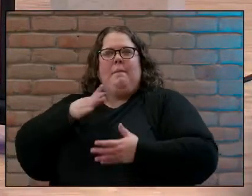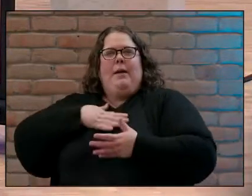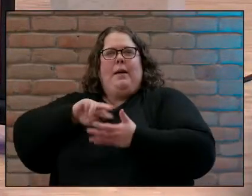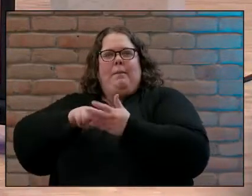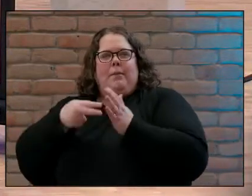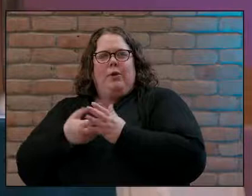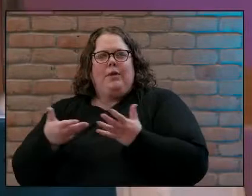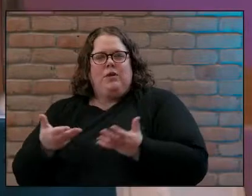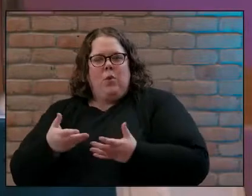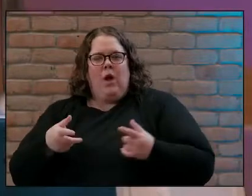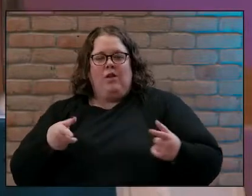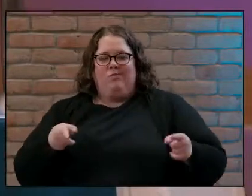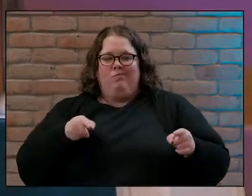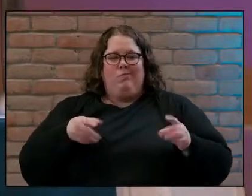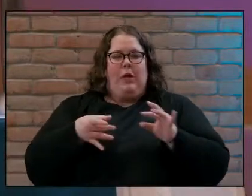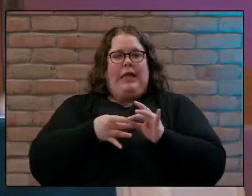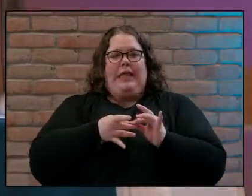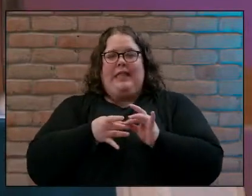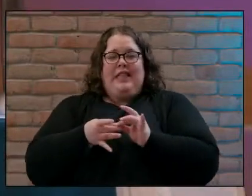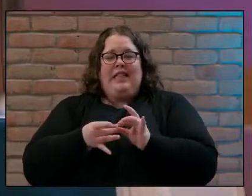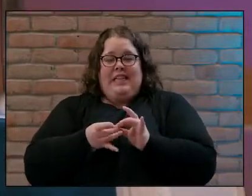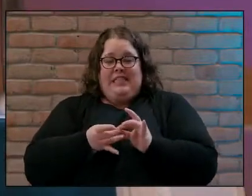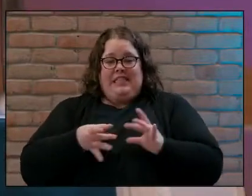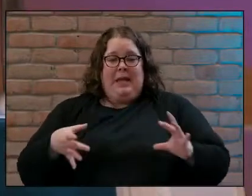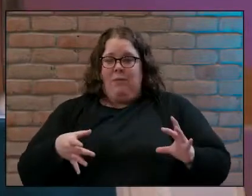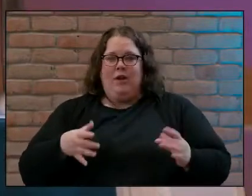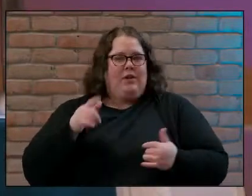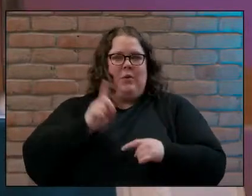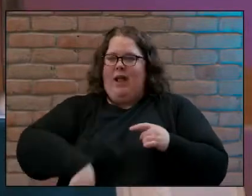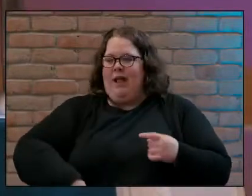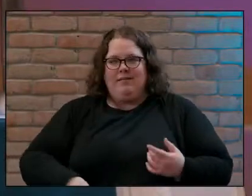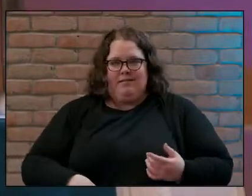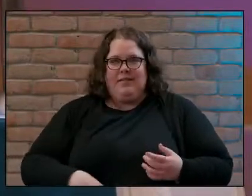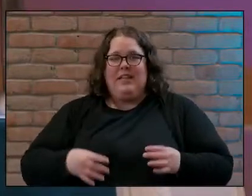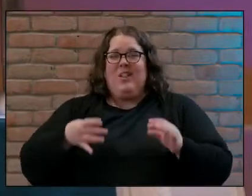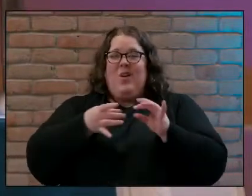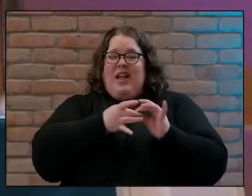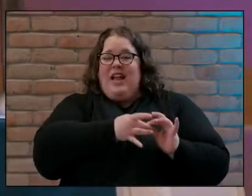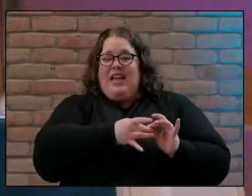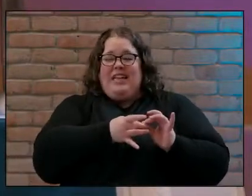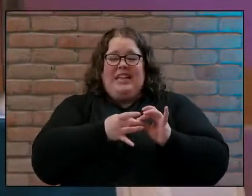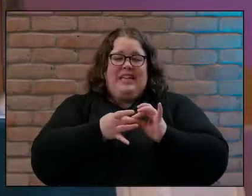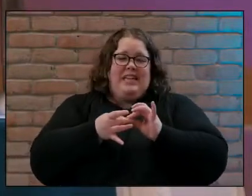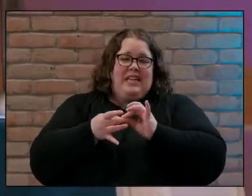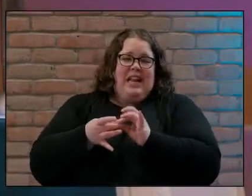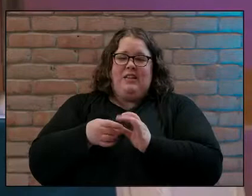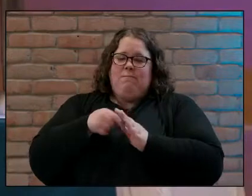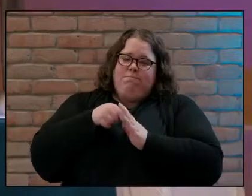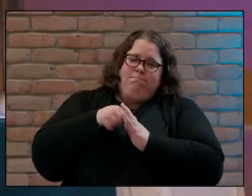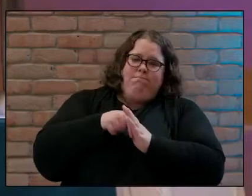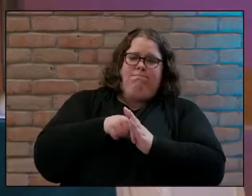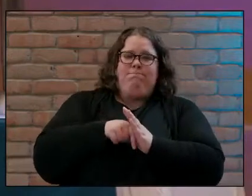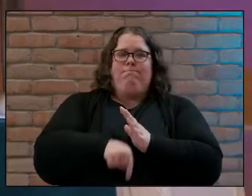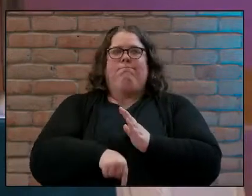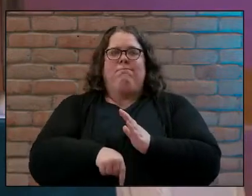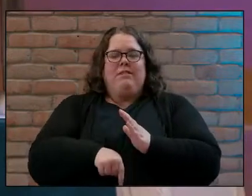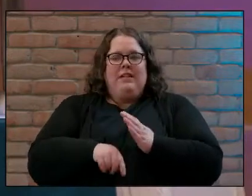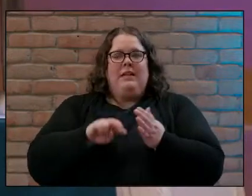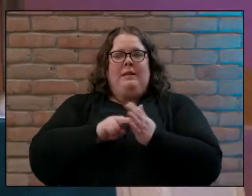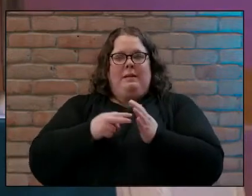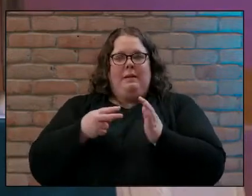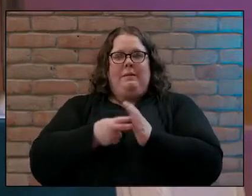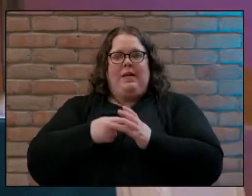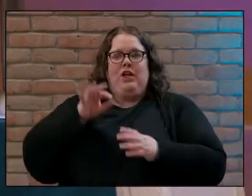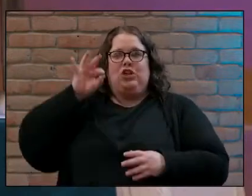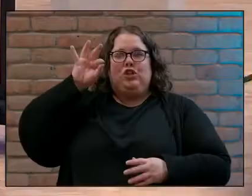together and they really can't be separated they're so connected in fact that we are having two sermons in a